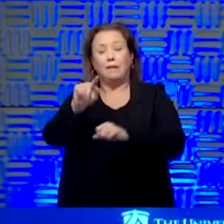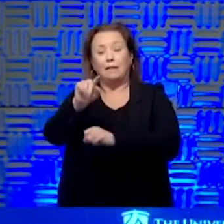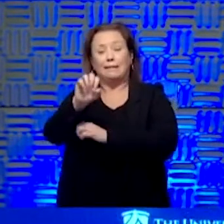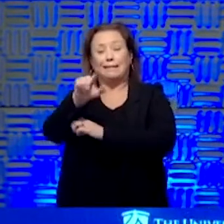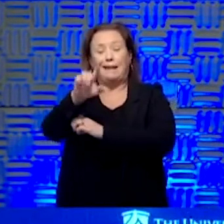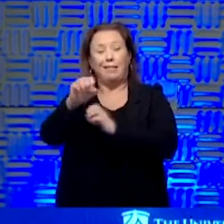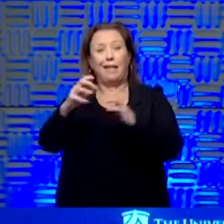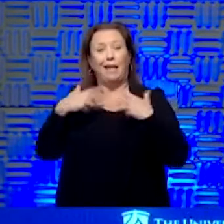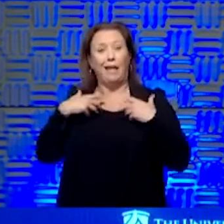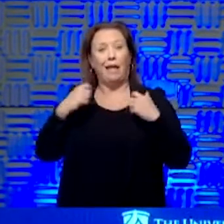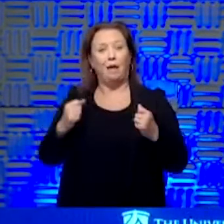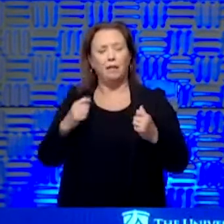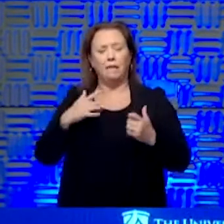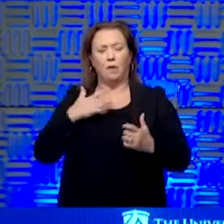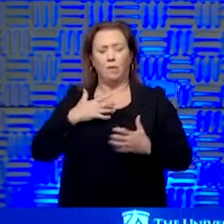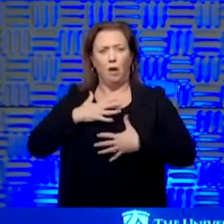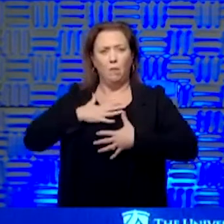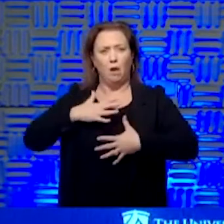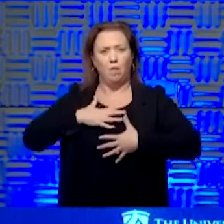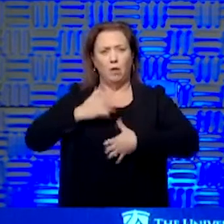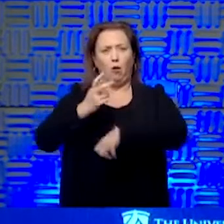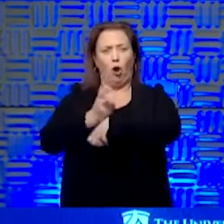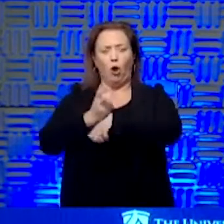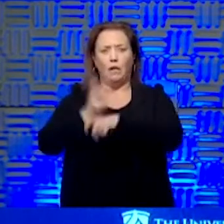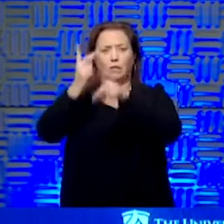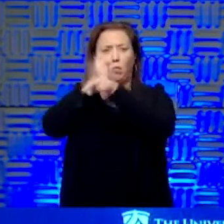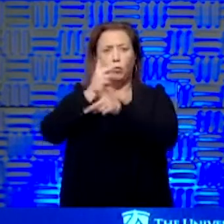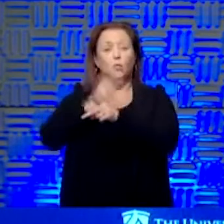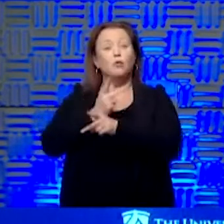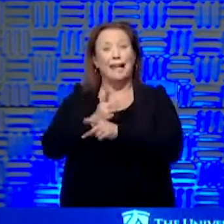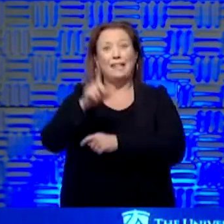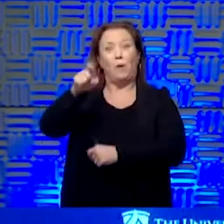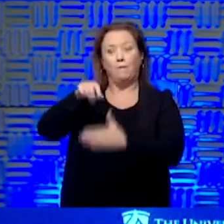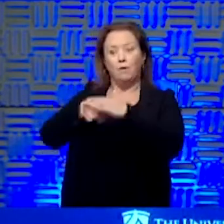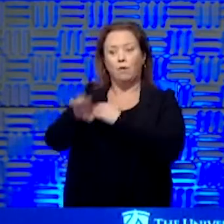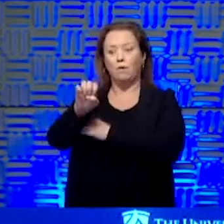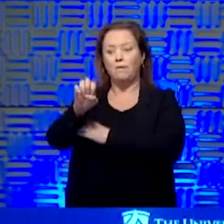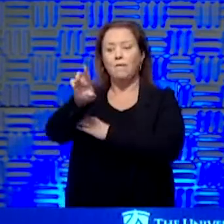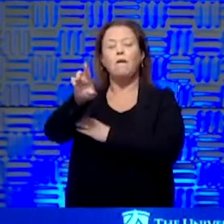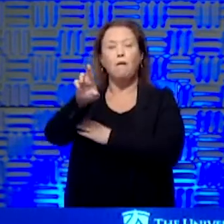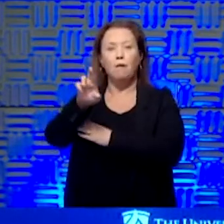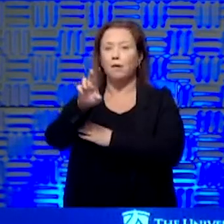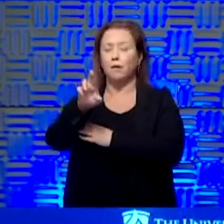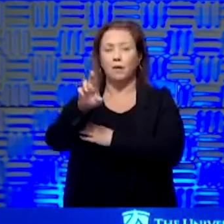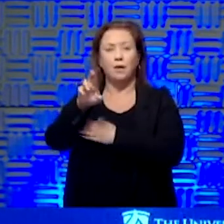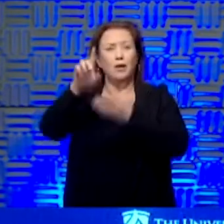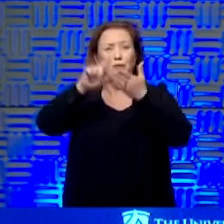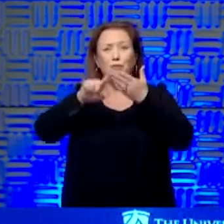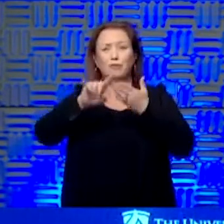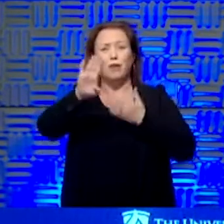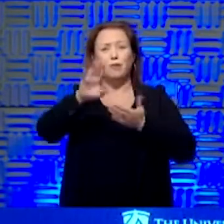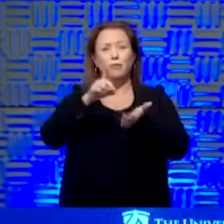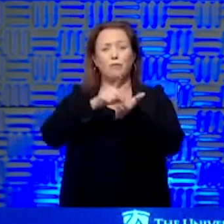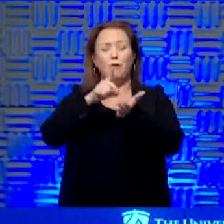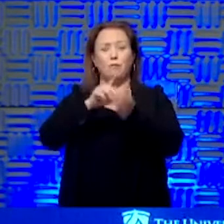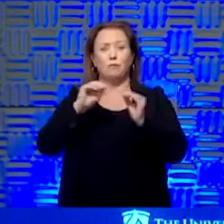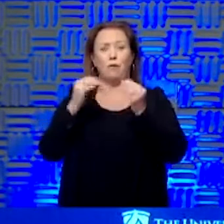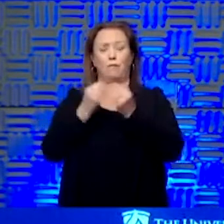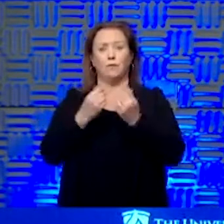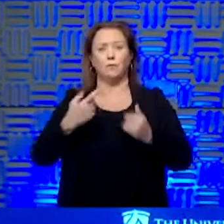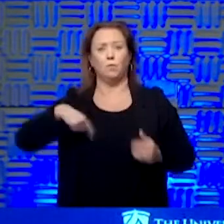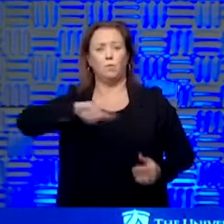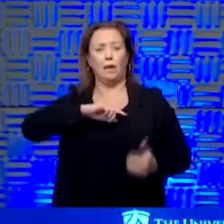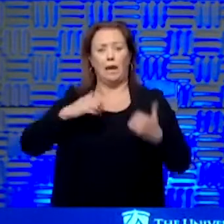If you start to feel more short of breath and it's getting a lot worse, then you've got to go to the emergency room. But otherwise, you can check in with your physician. We have a